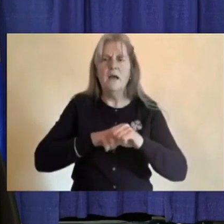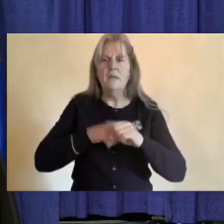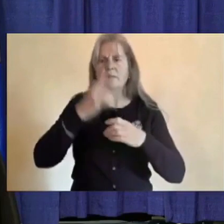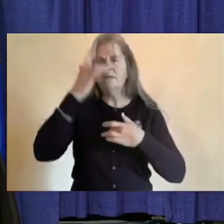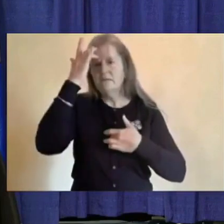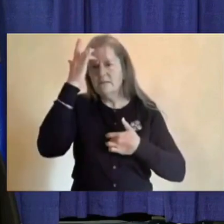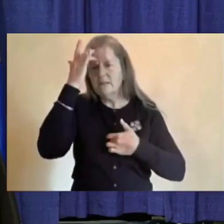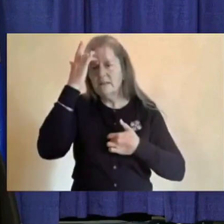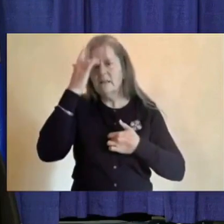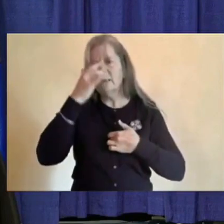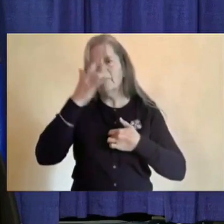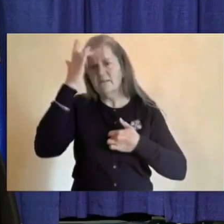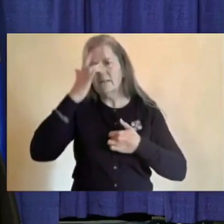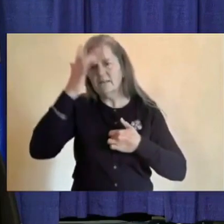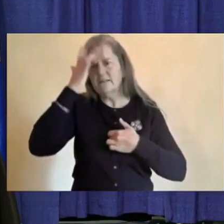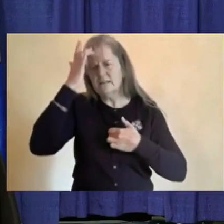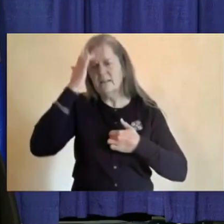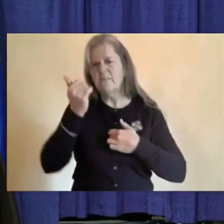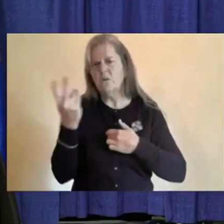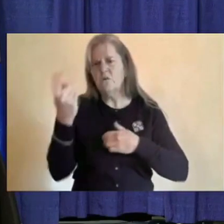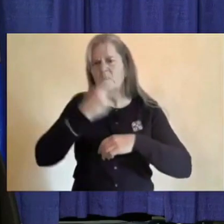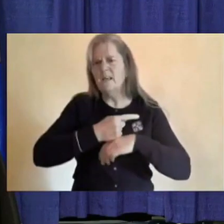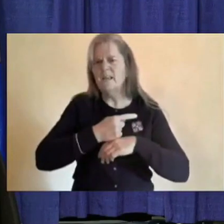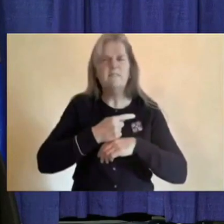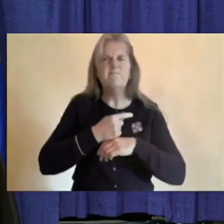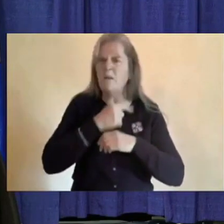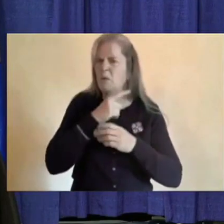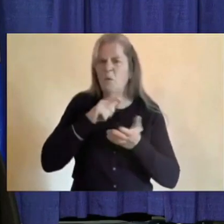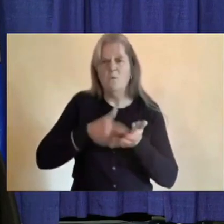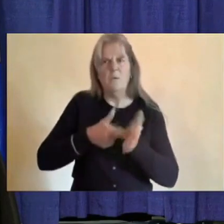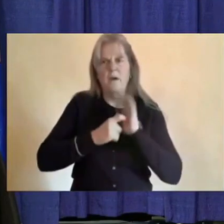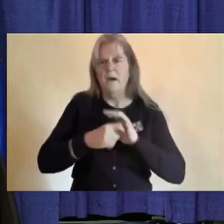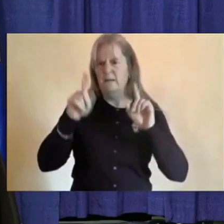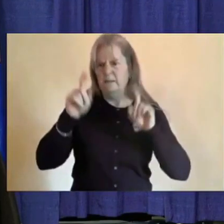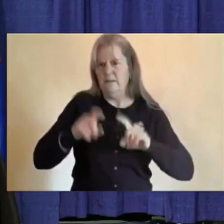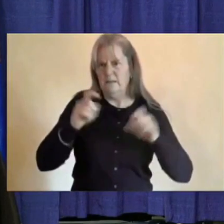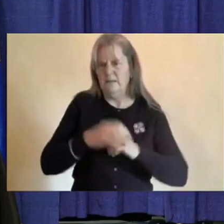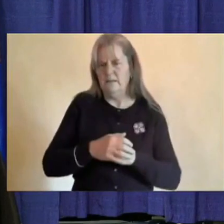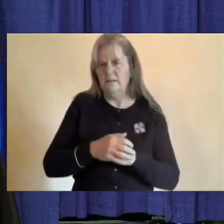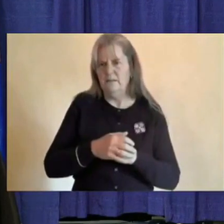On the one hand, there's no need to test at the first moment